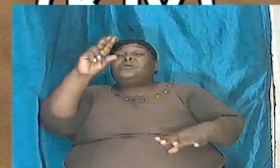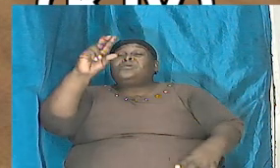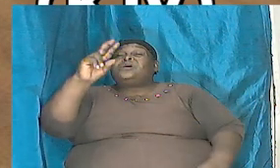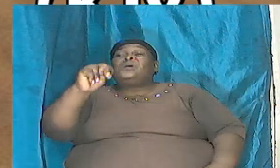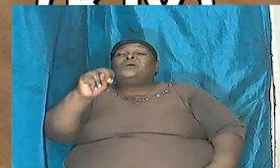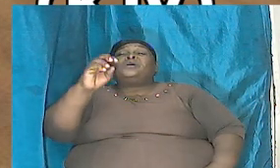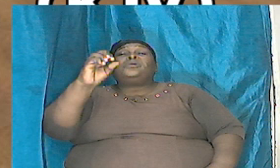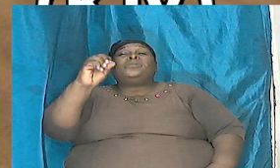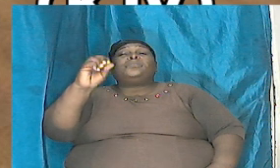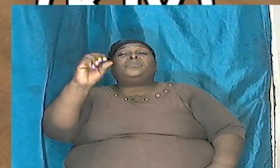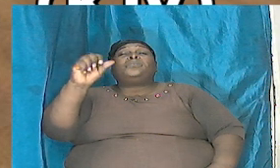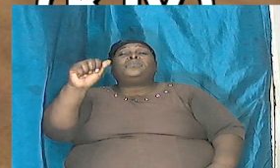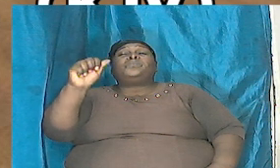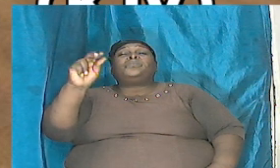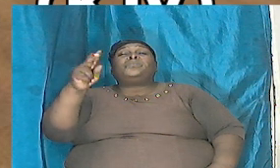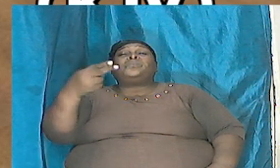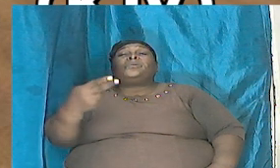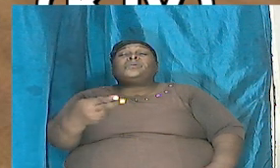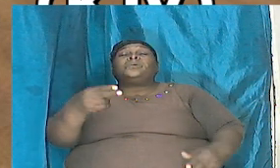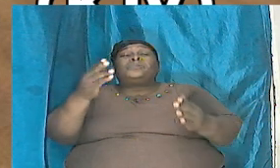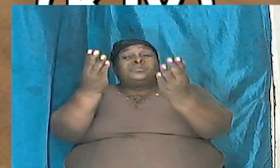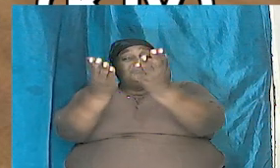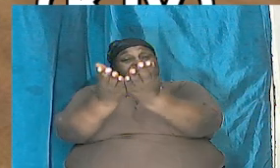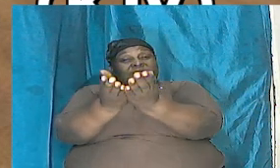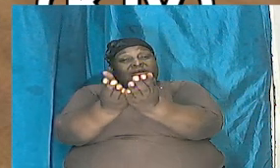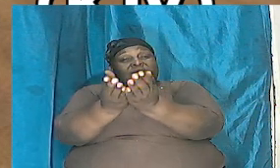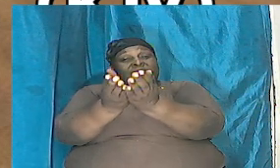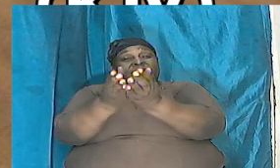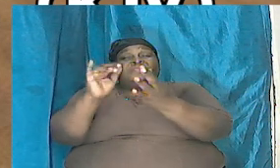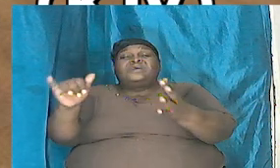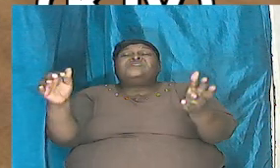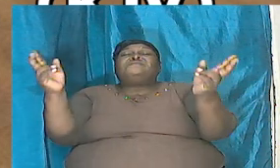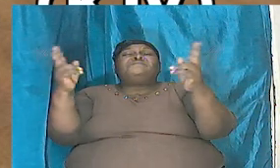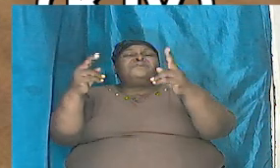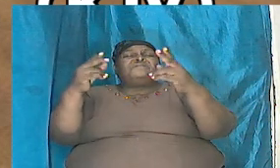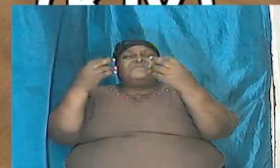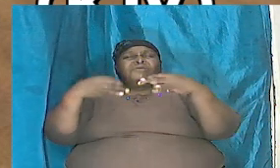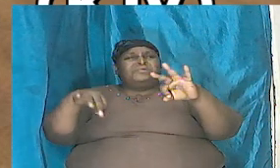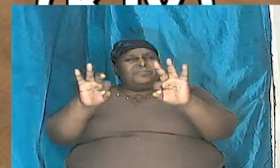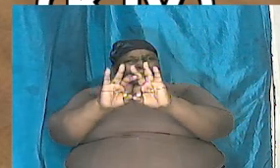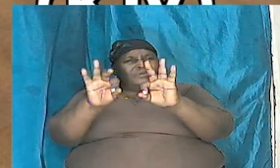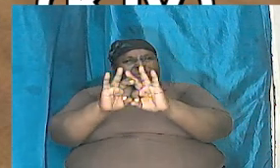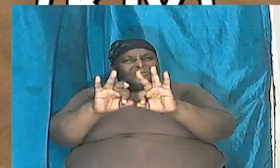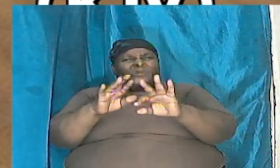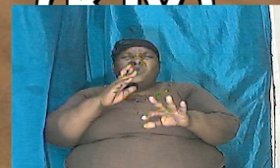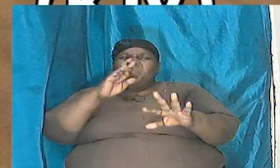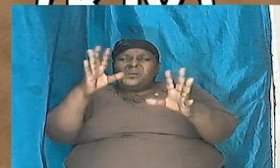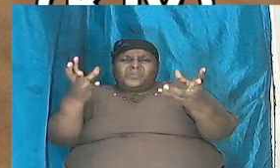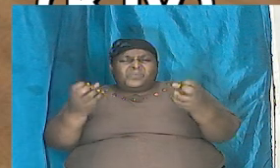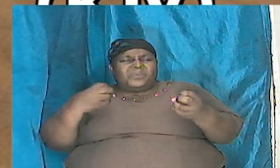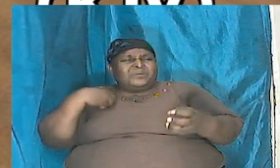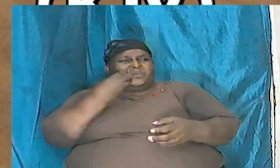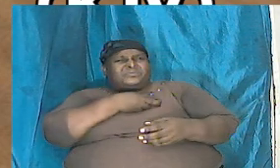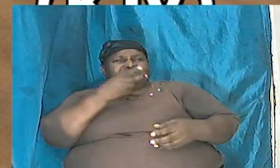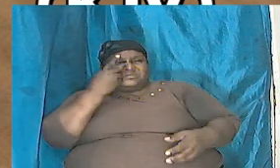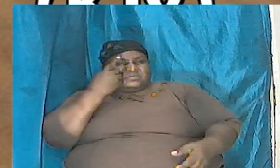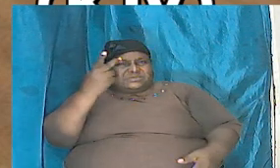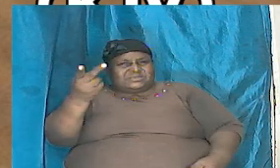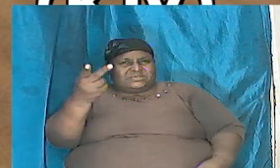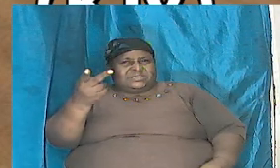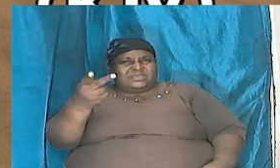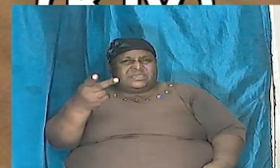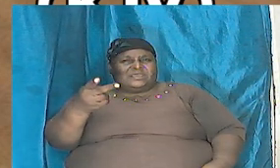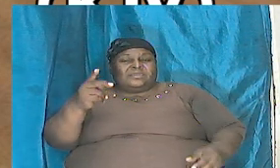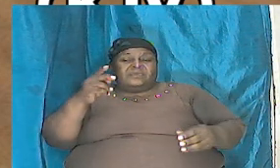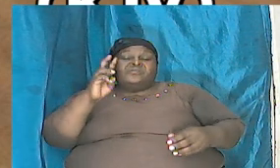that is very important and I really really wanted us to see that the